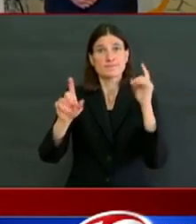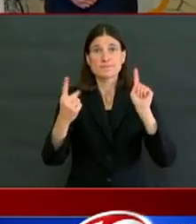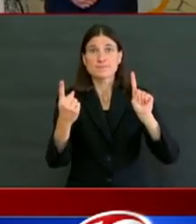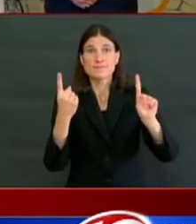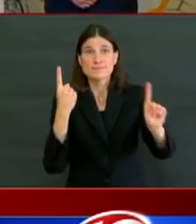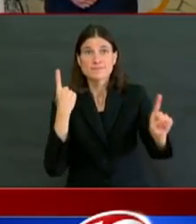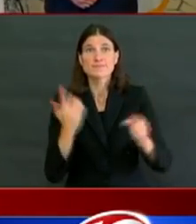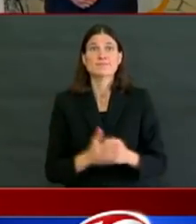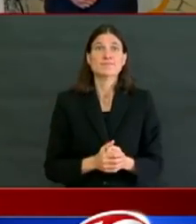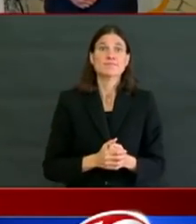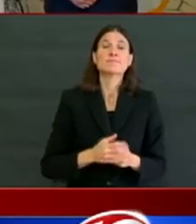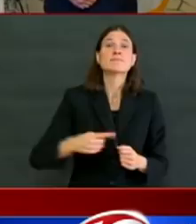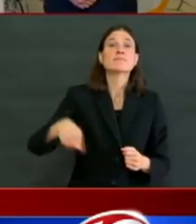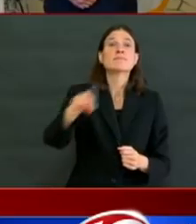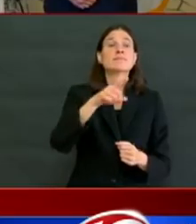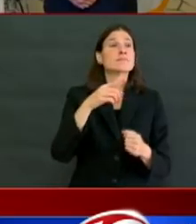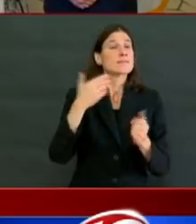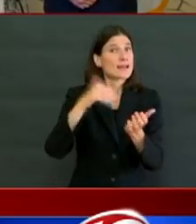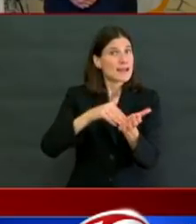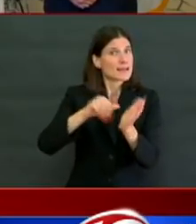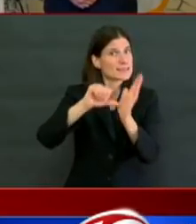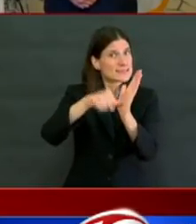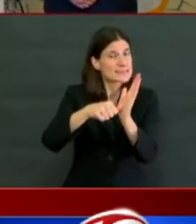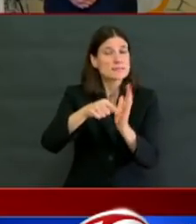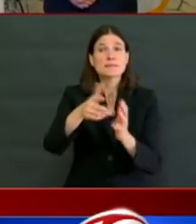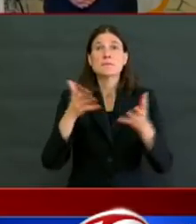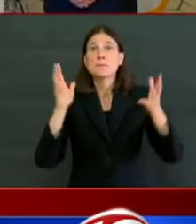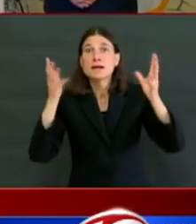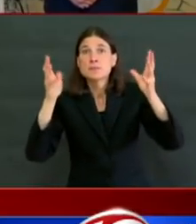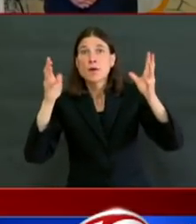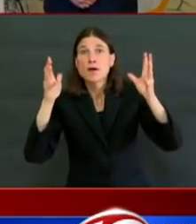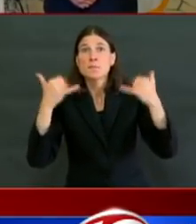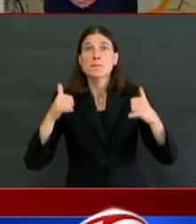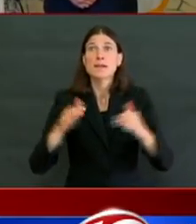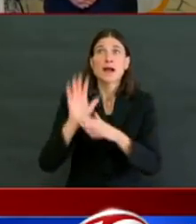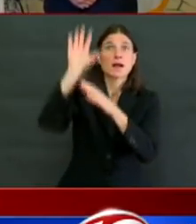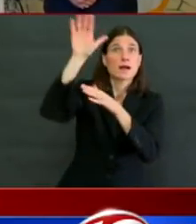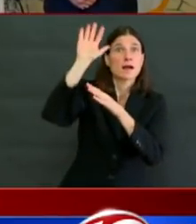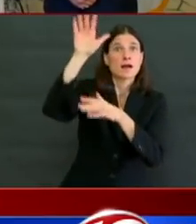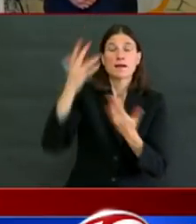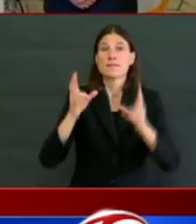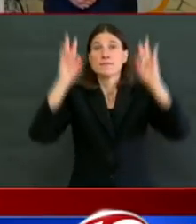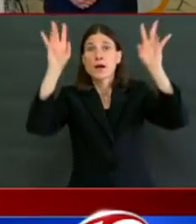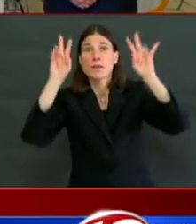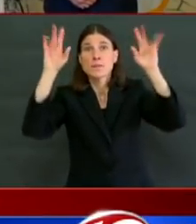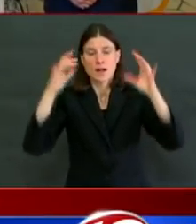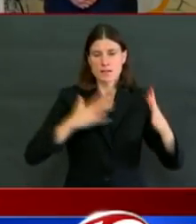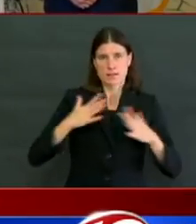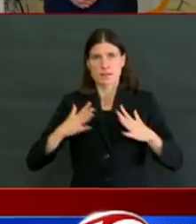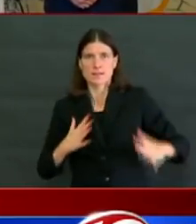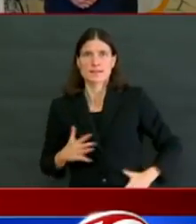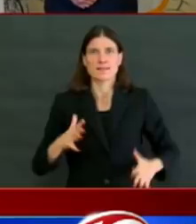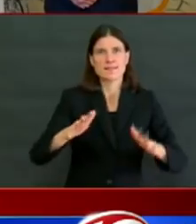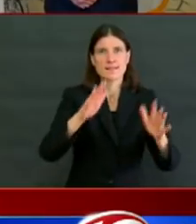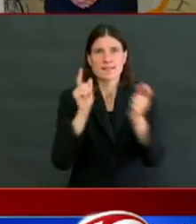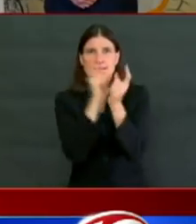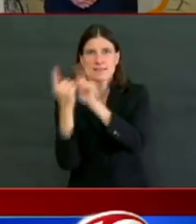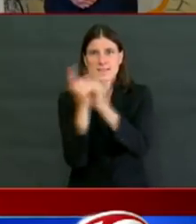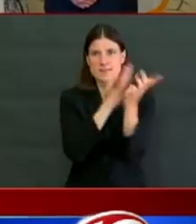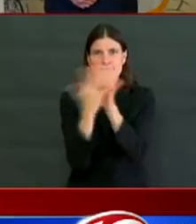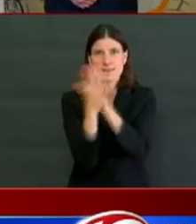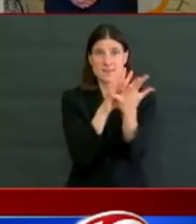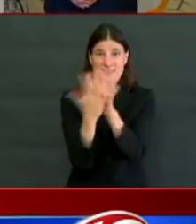sports games. But go outside and enjoy it and get some exercise. In phase two, we'll